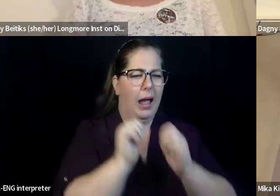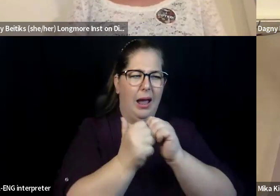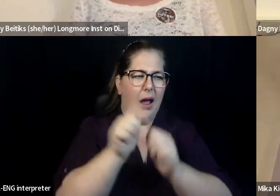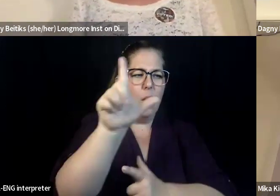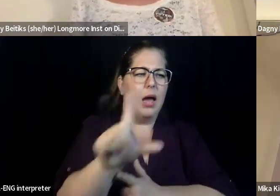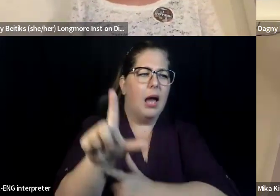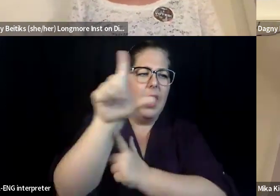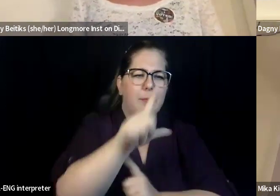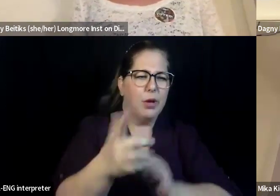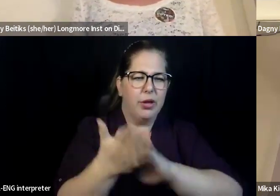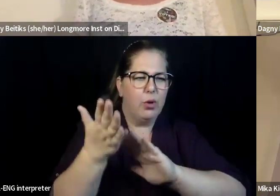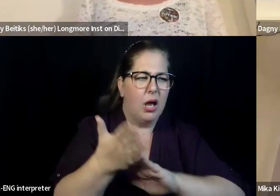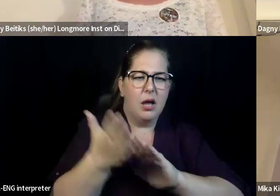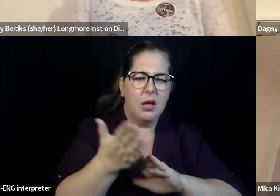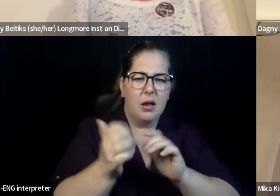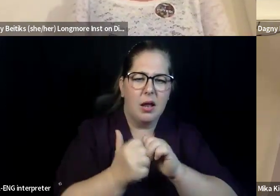Um,